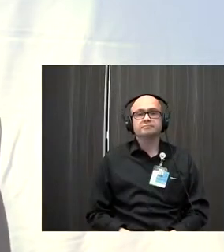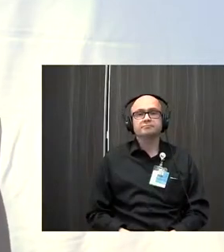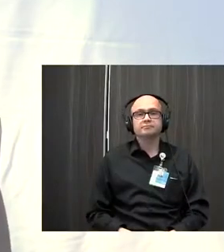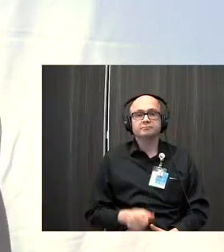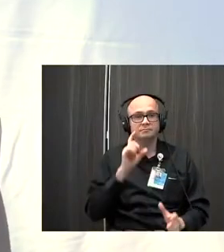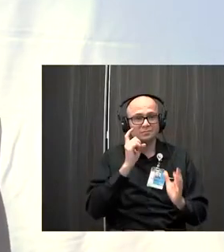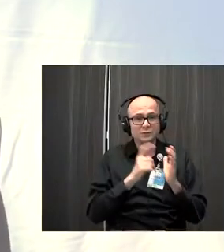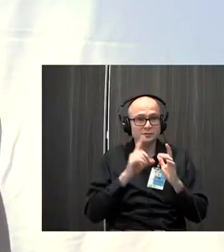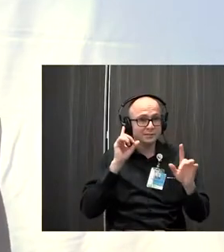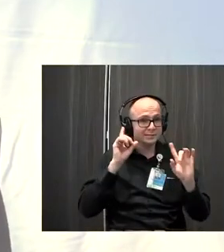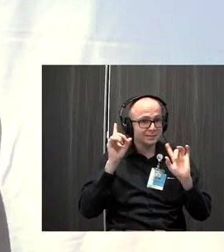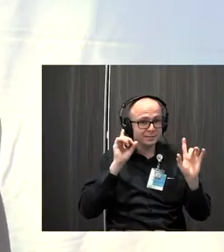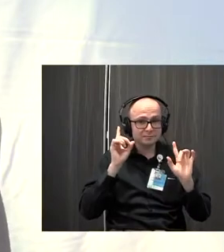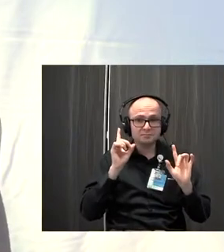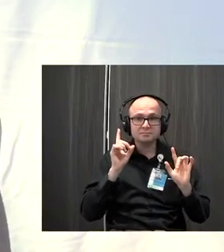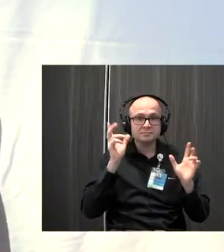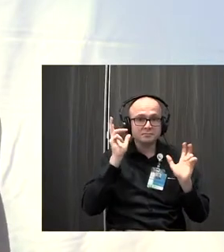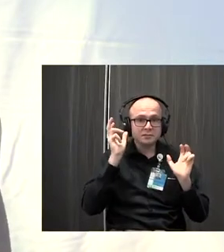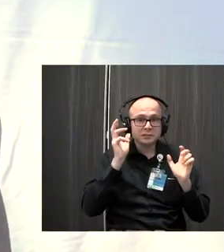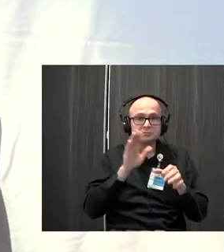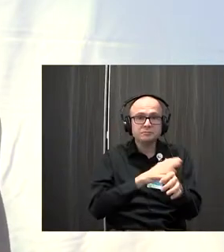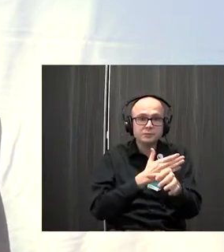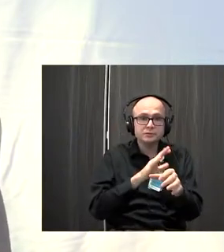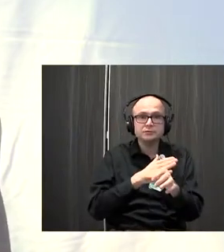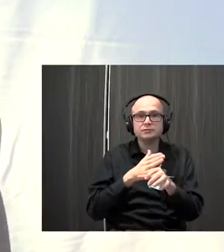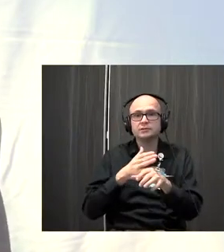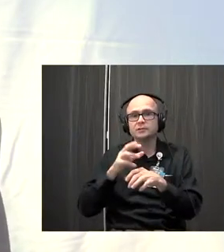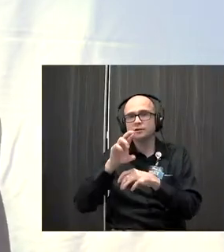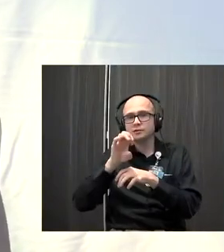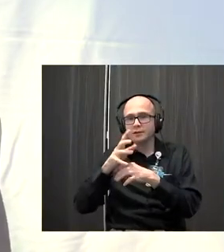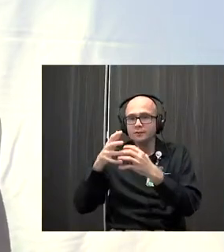What are the sounds in your kitchen? Music playing? Humming of the refrigerator?